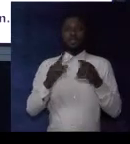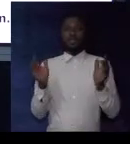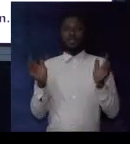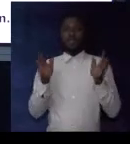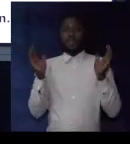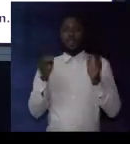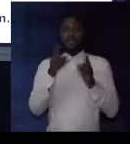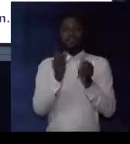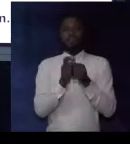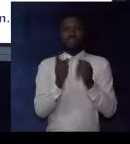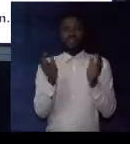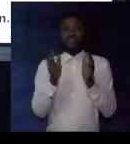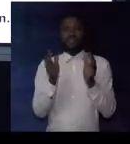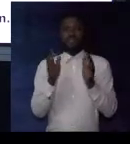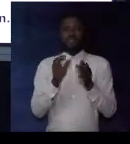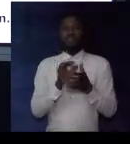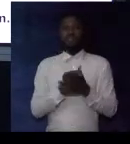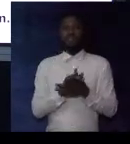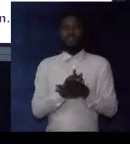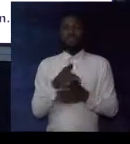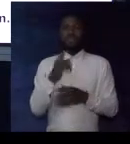Then I need to celebrate you with a cheer.